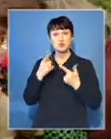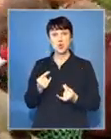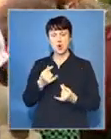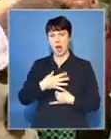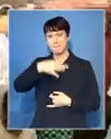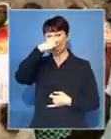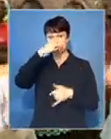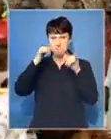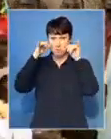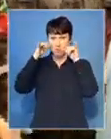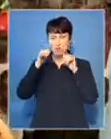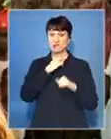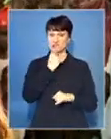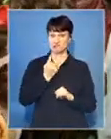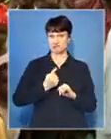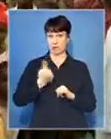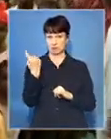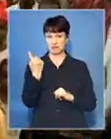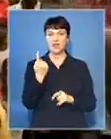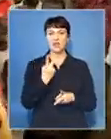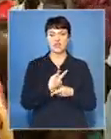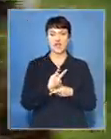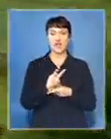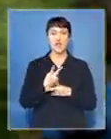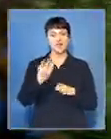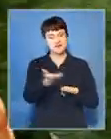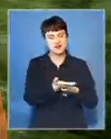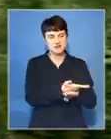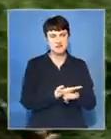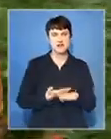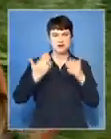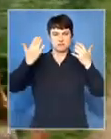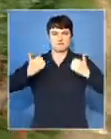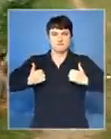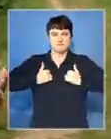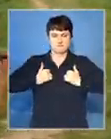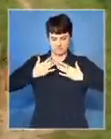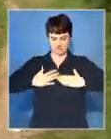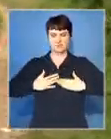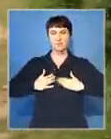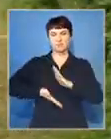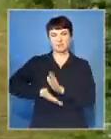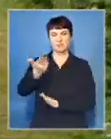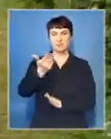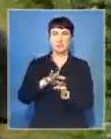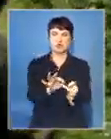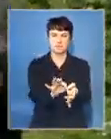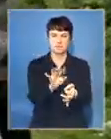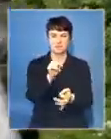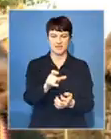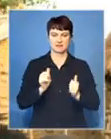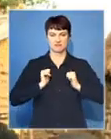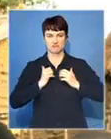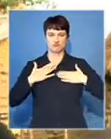with a gift, a piece of meat that he must carry around his neck back home. By deciding to face the knife, he will be joining those